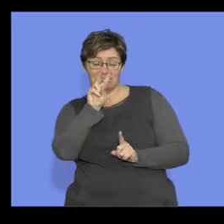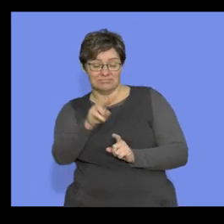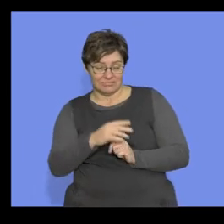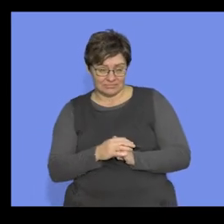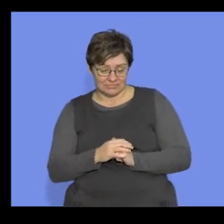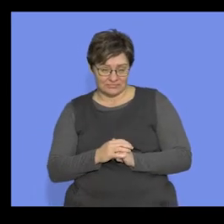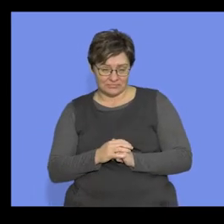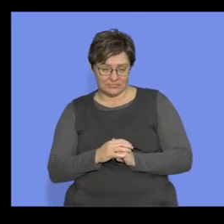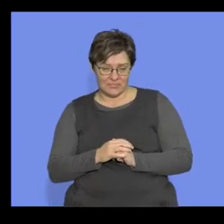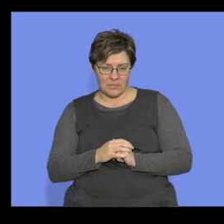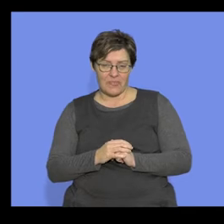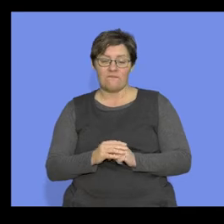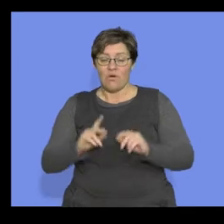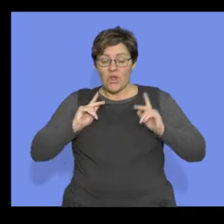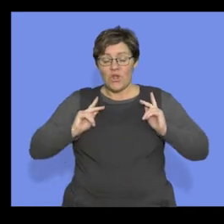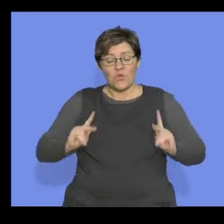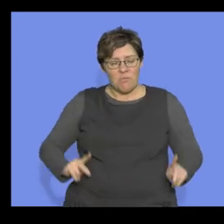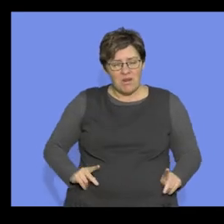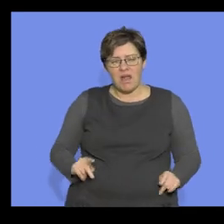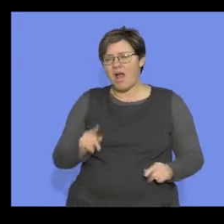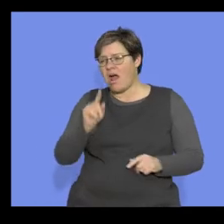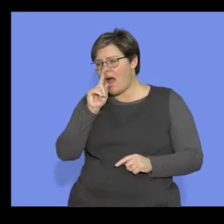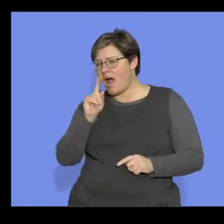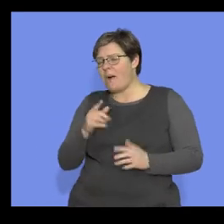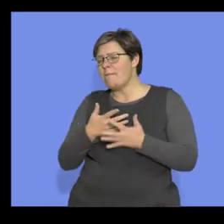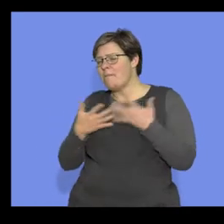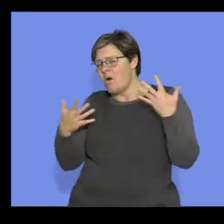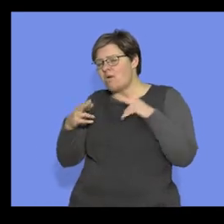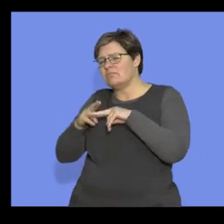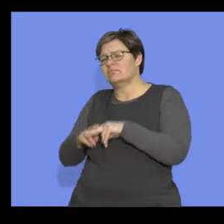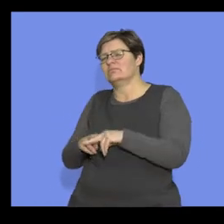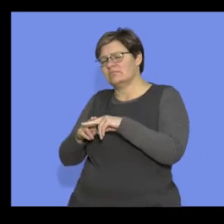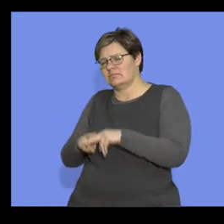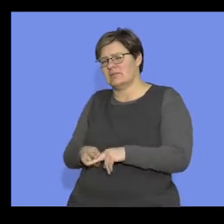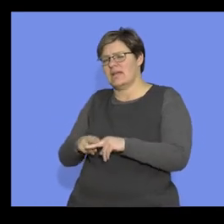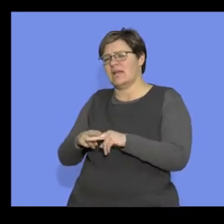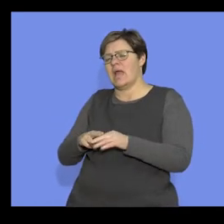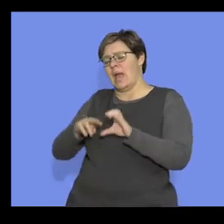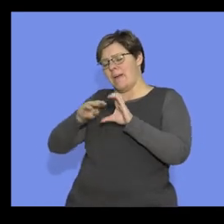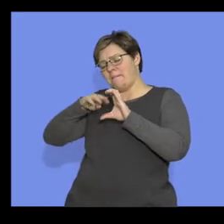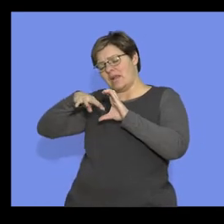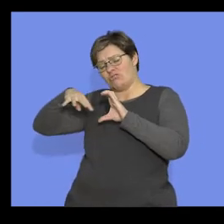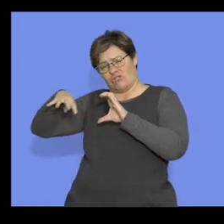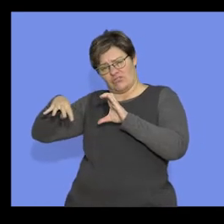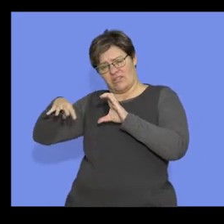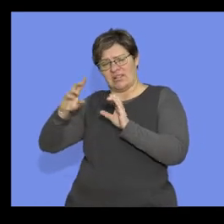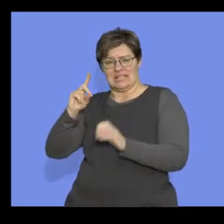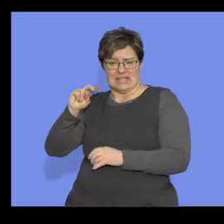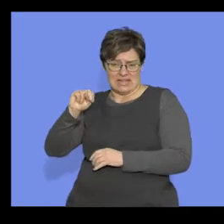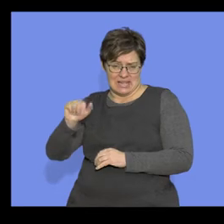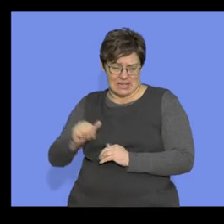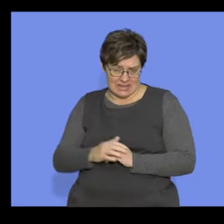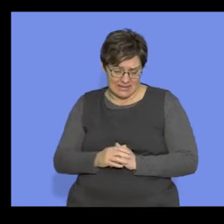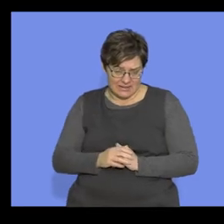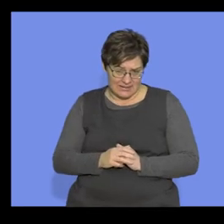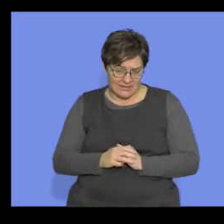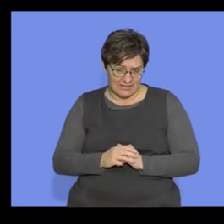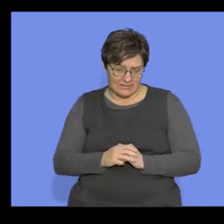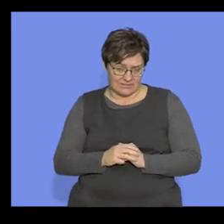right, when it comes to human evolution, we rely a lot on mitochondrial DNA, right? Remember,